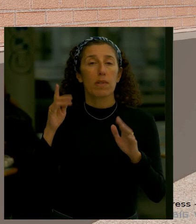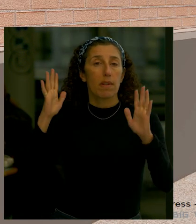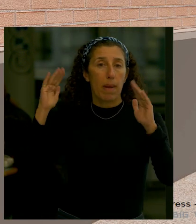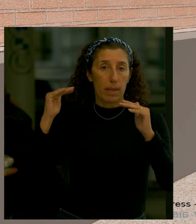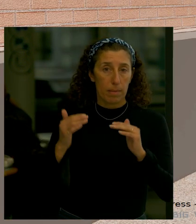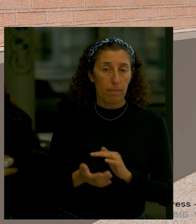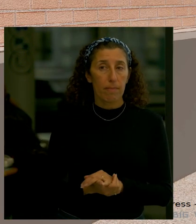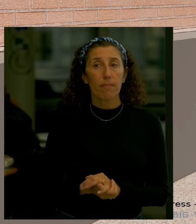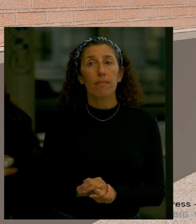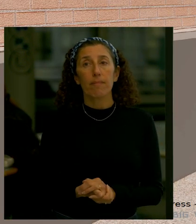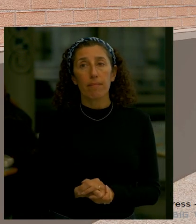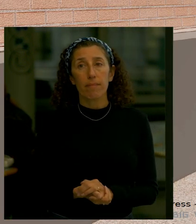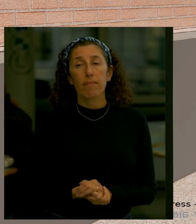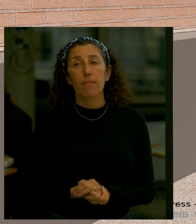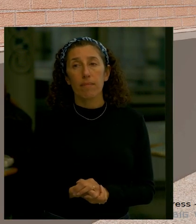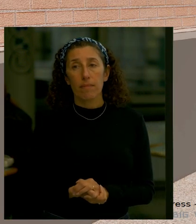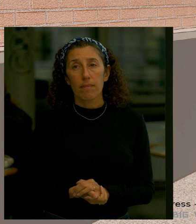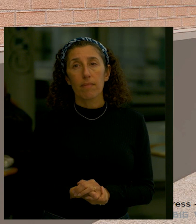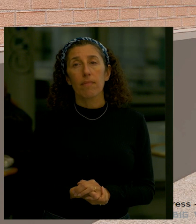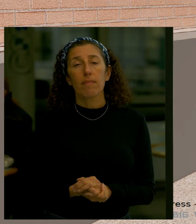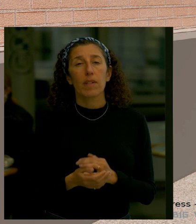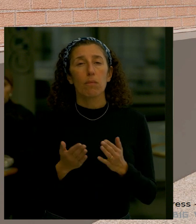the proposed product itself I want to note that